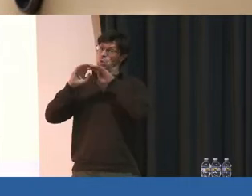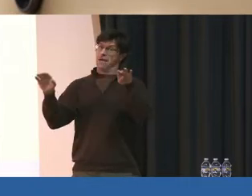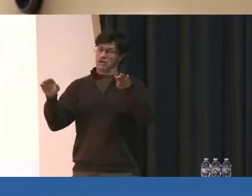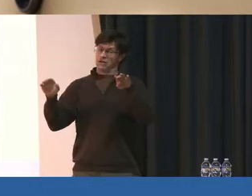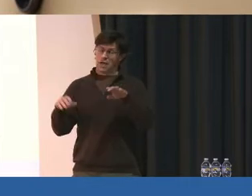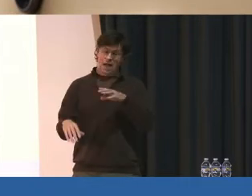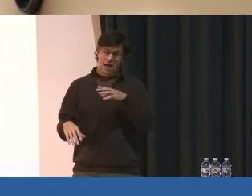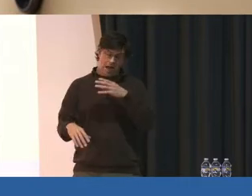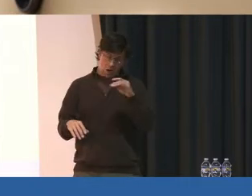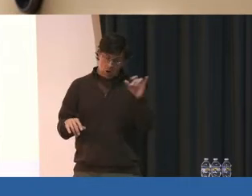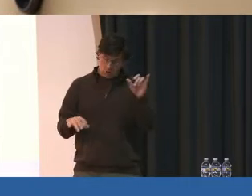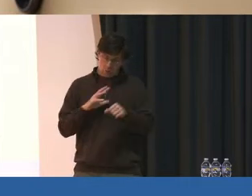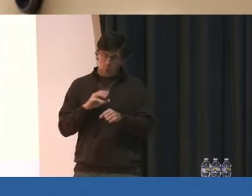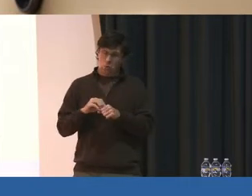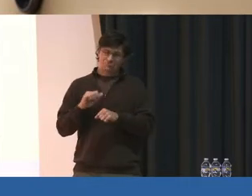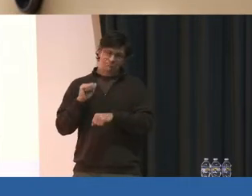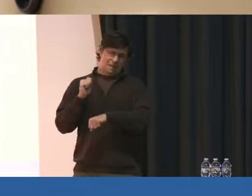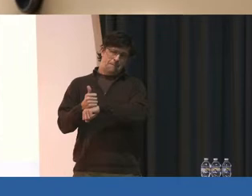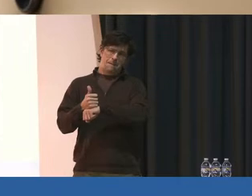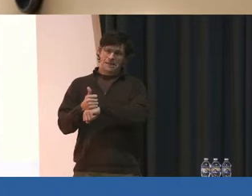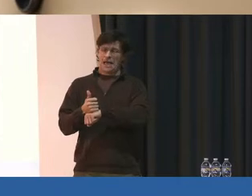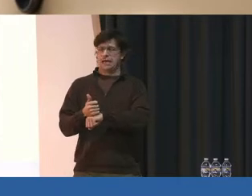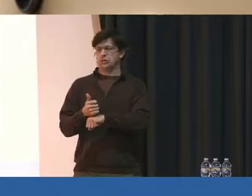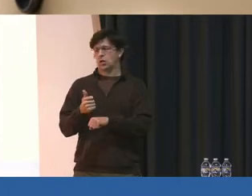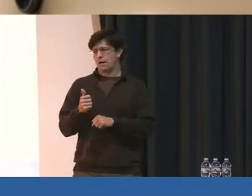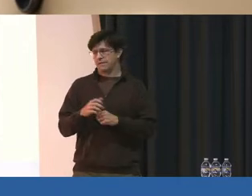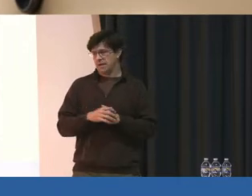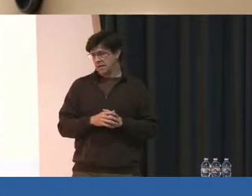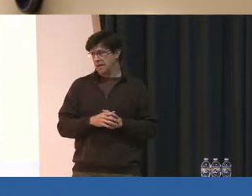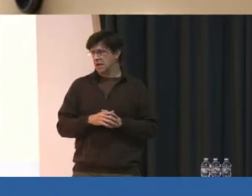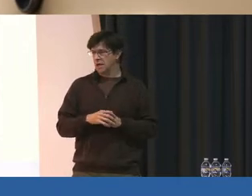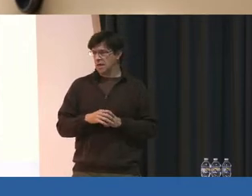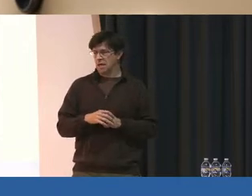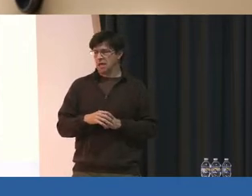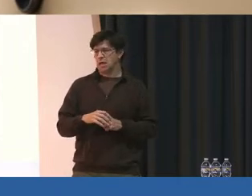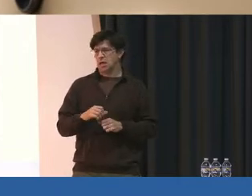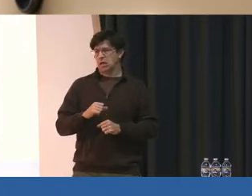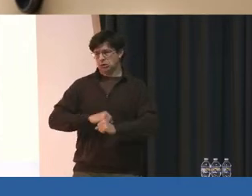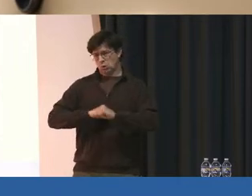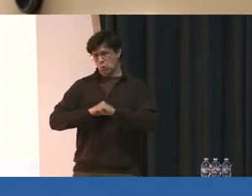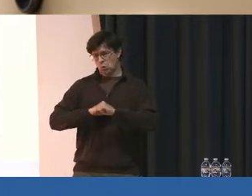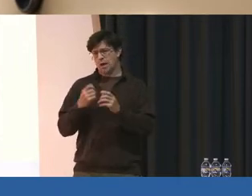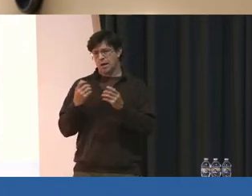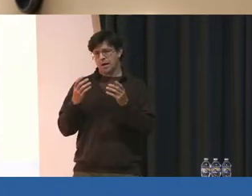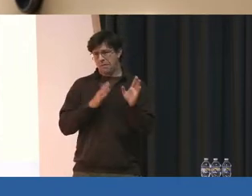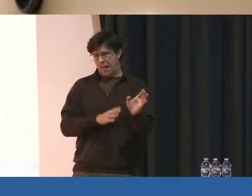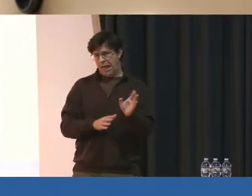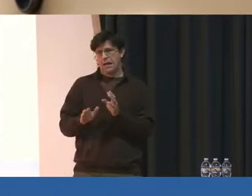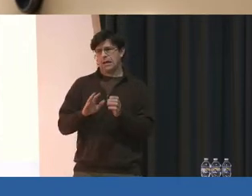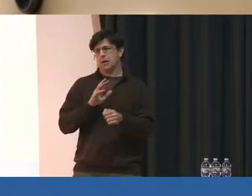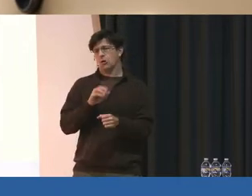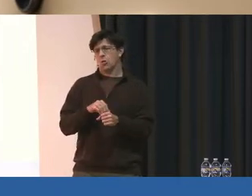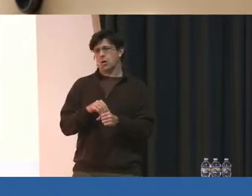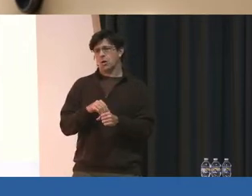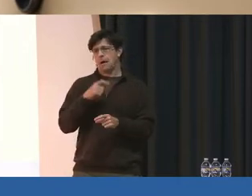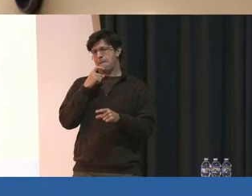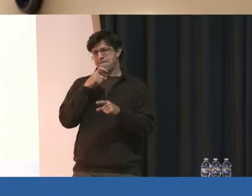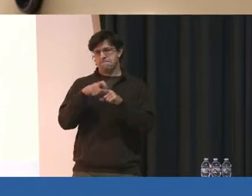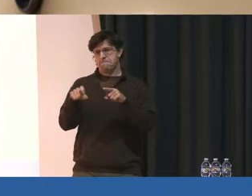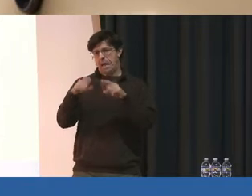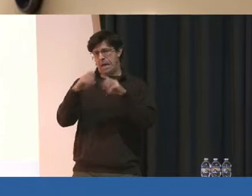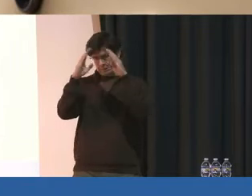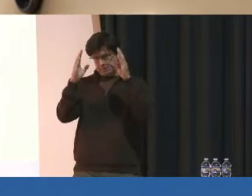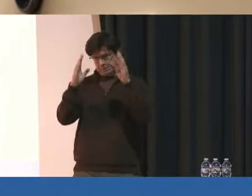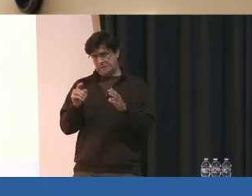includes the implementation of a security plan that includes metal detectors. We